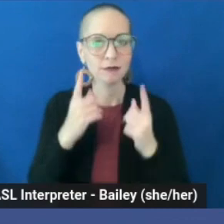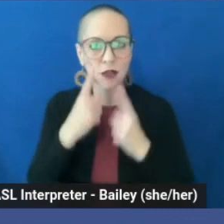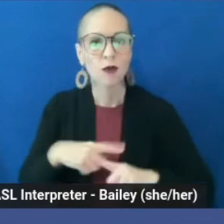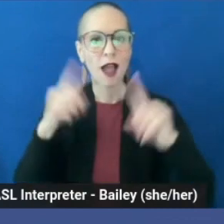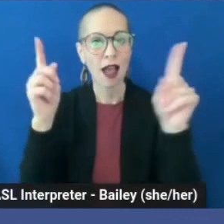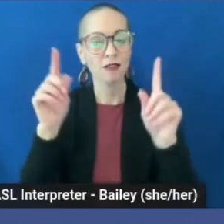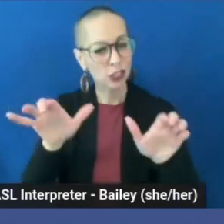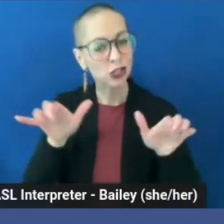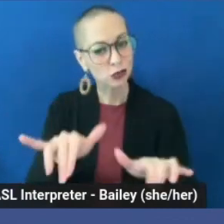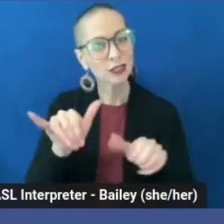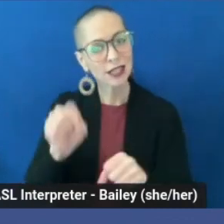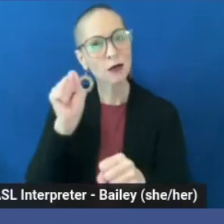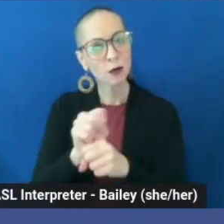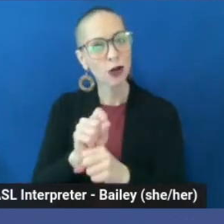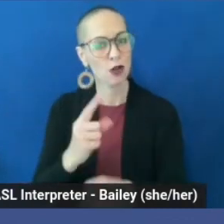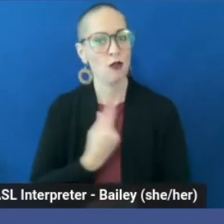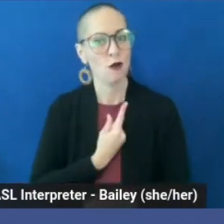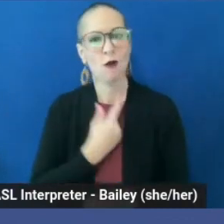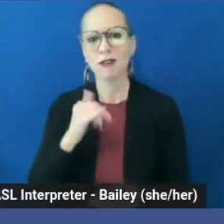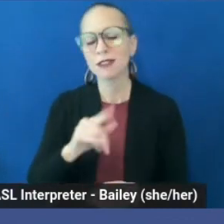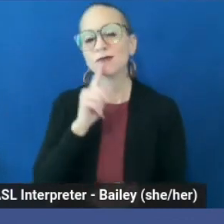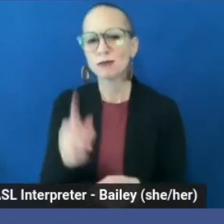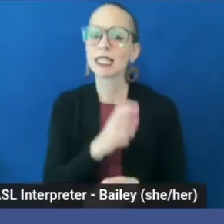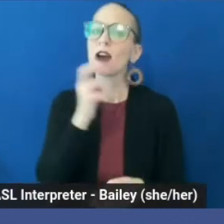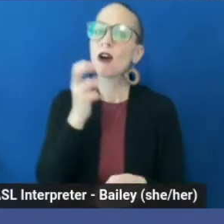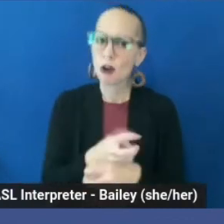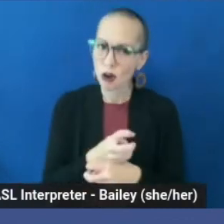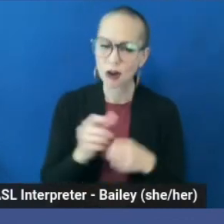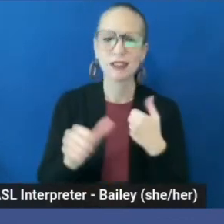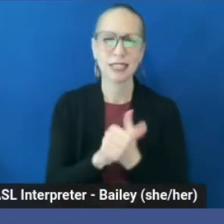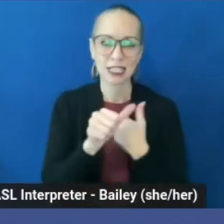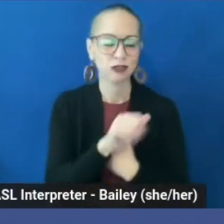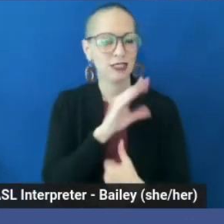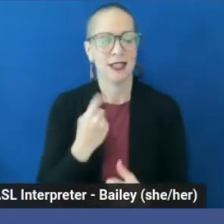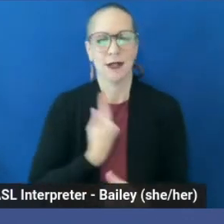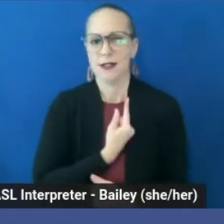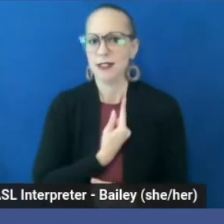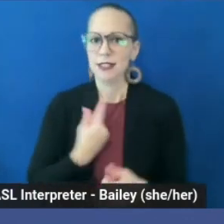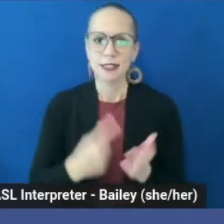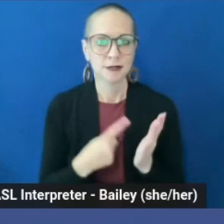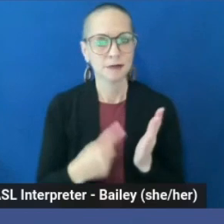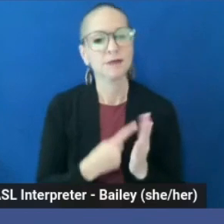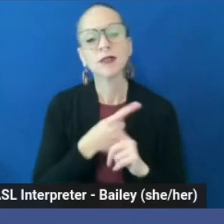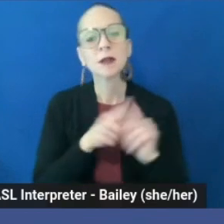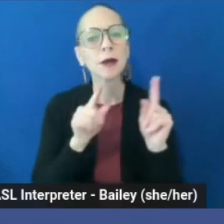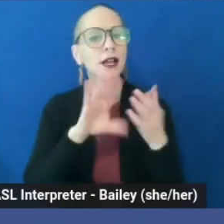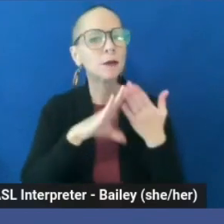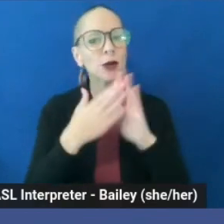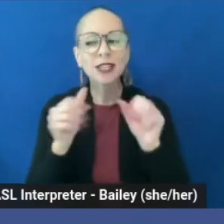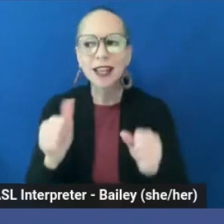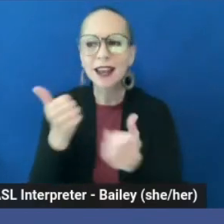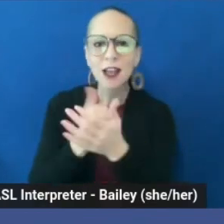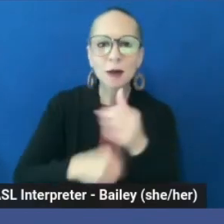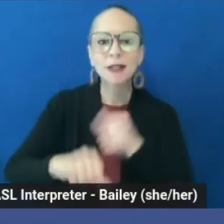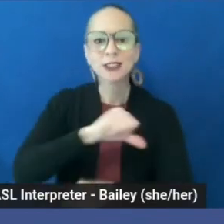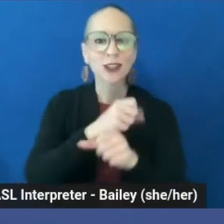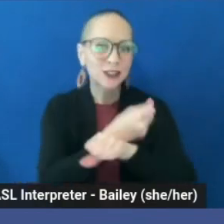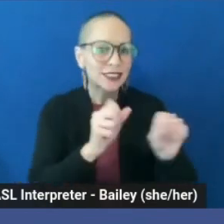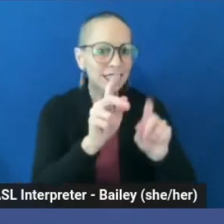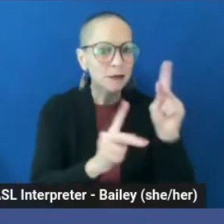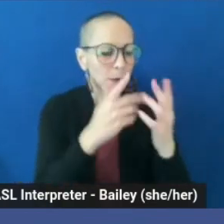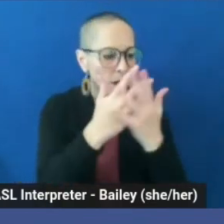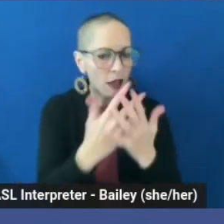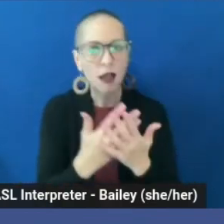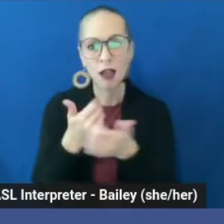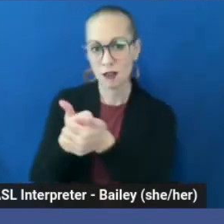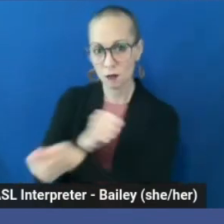Doing this work alone is hard, dangerous, and alienating. But communities can help each other screen clients, steer clear of cops,